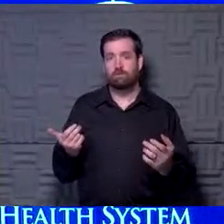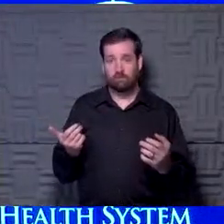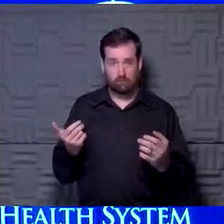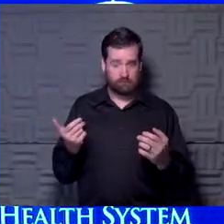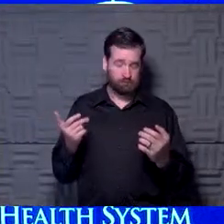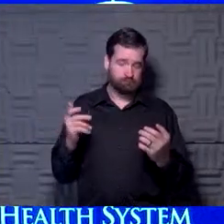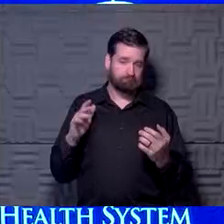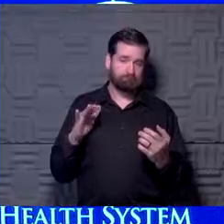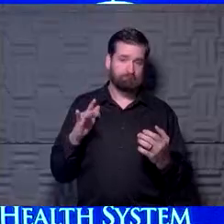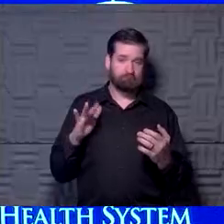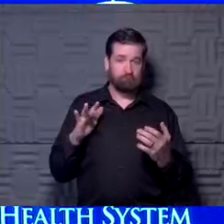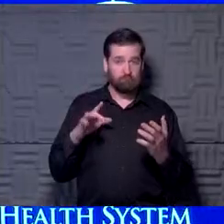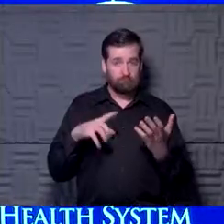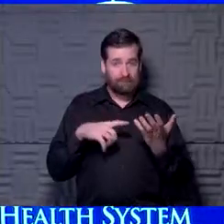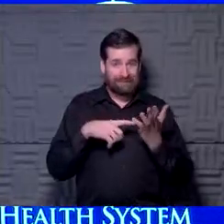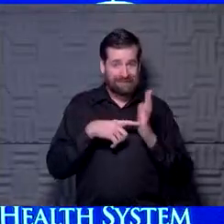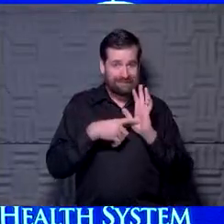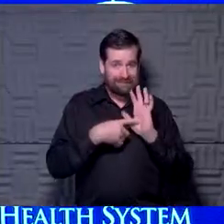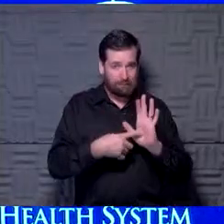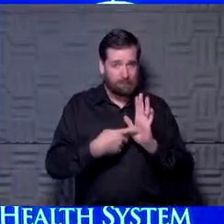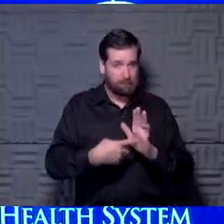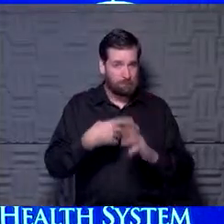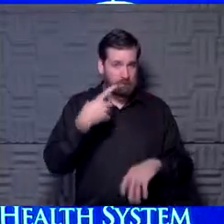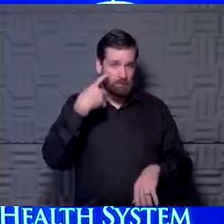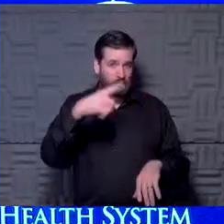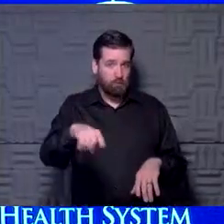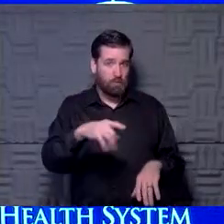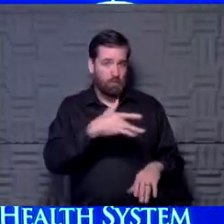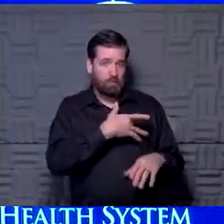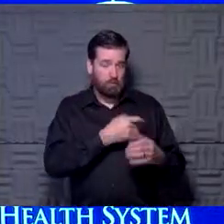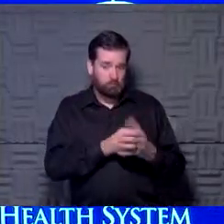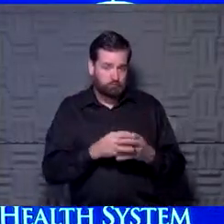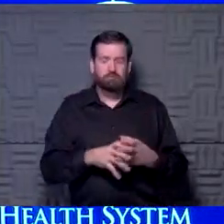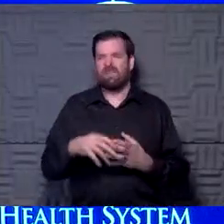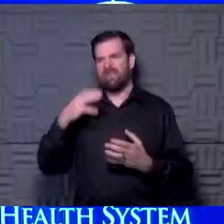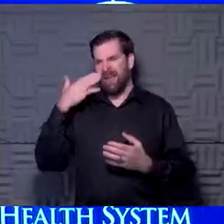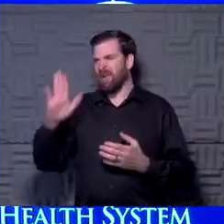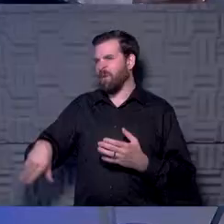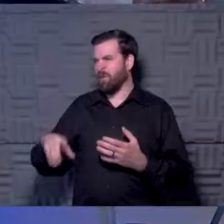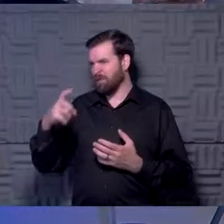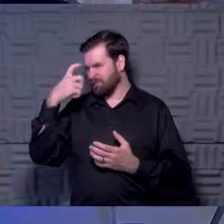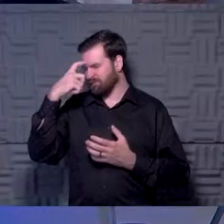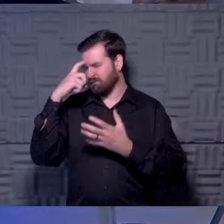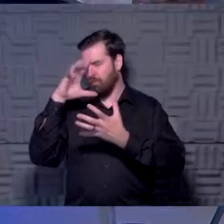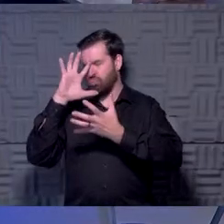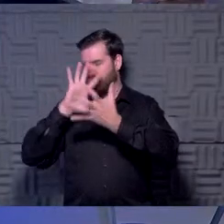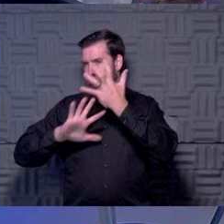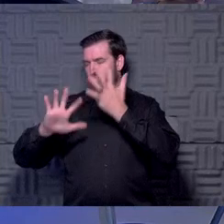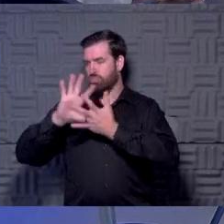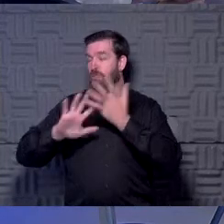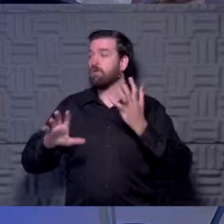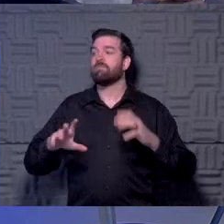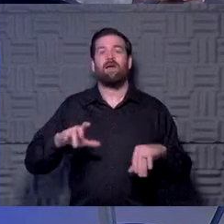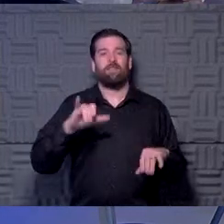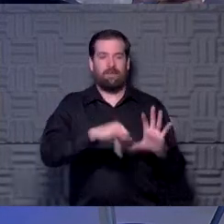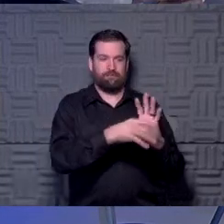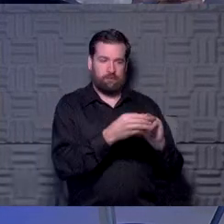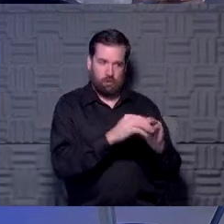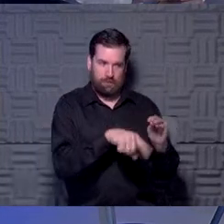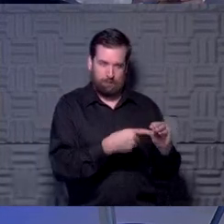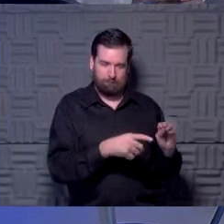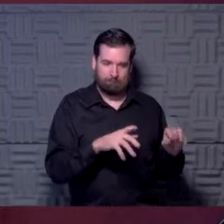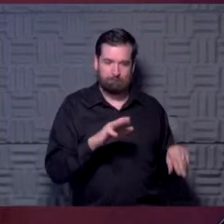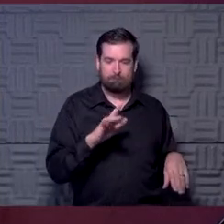Are there symptoms for myocarditis? I know with brain fog is kind of obvious. Yeah, so that's what we were speaking of.